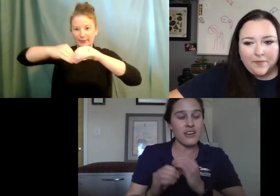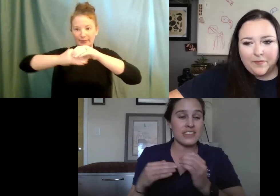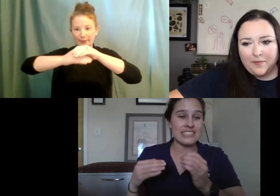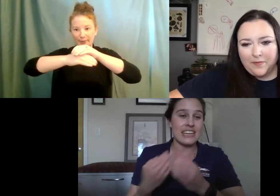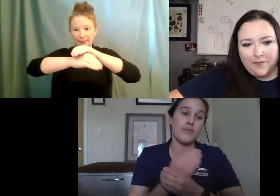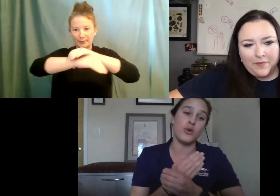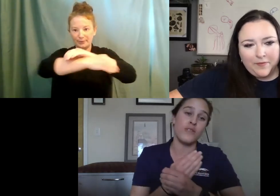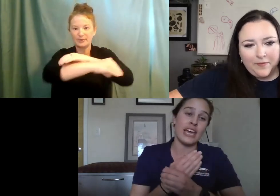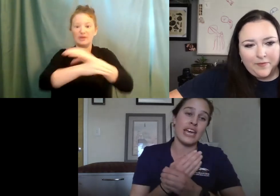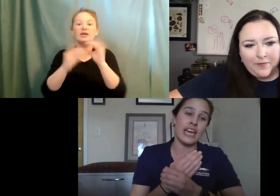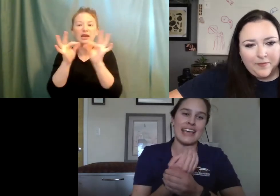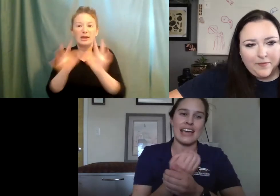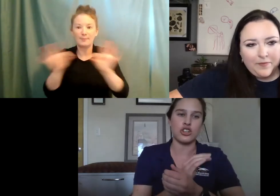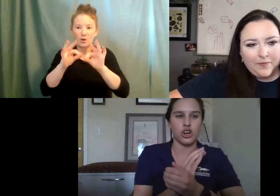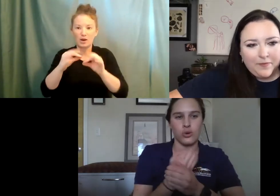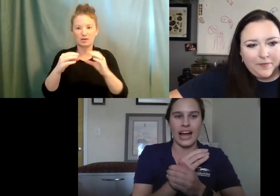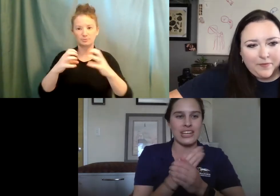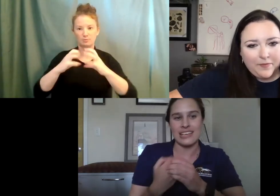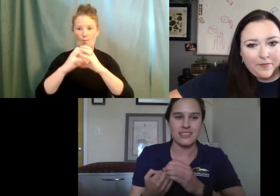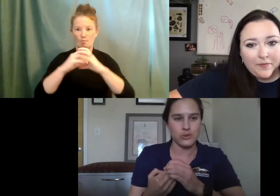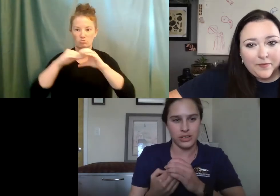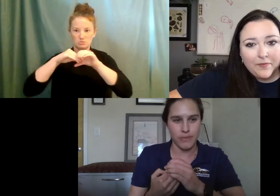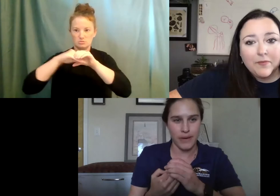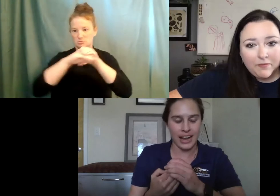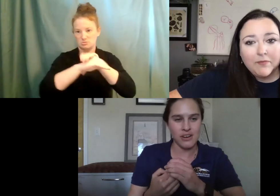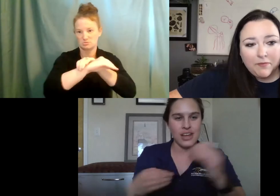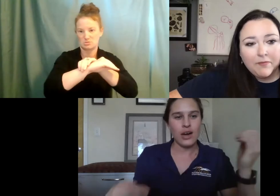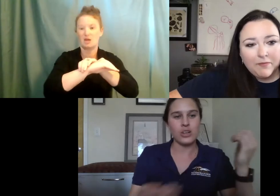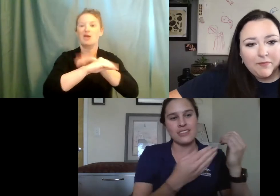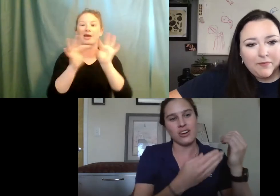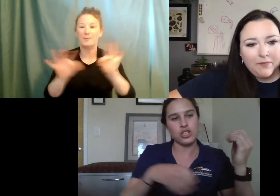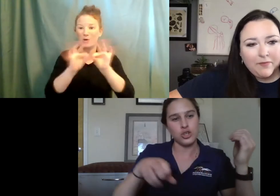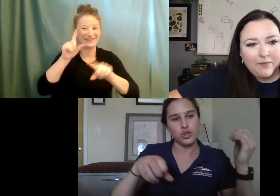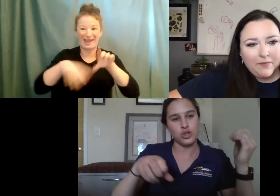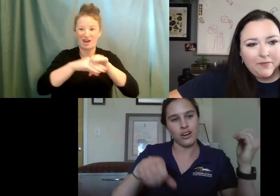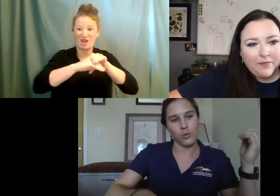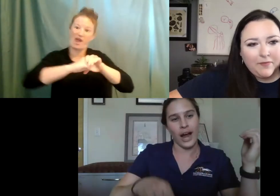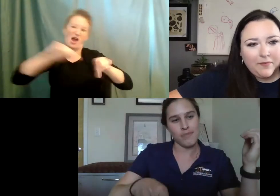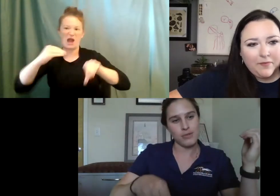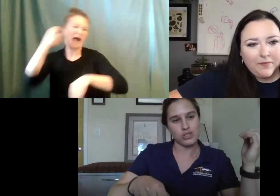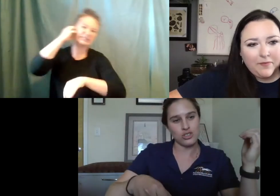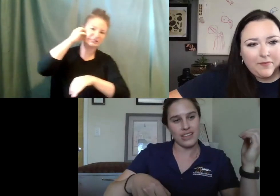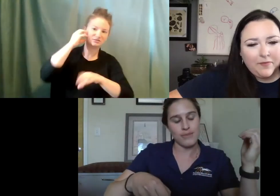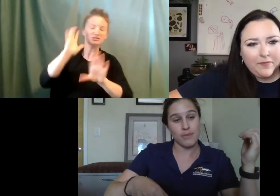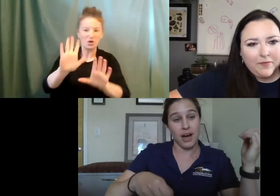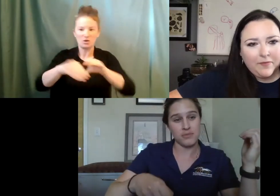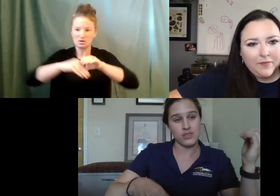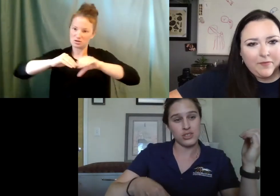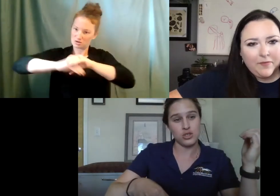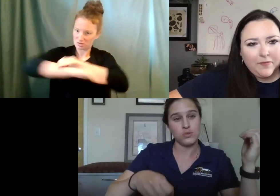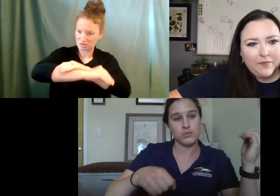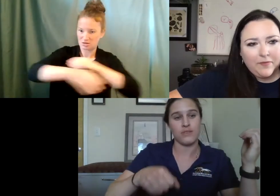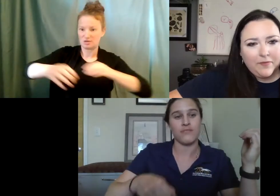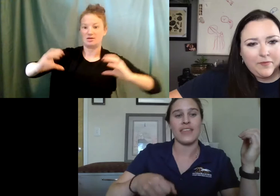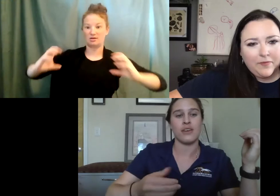that it's tight enough that the snake can move in, but they can't turn around and easily wriggle back out. Once they're in the tube, we can grab them and restrain them at the bottom